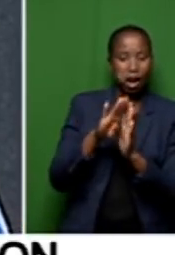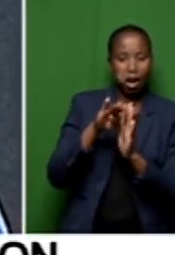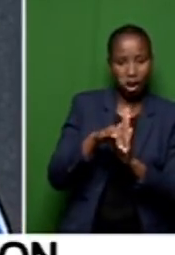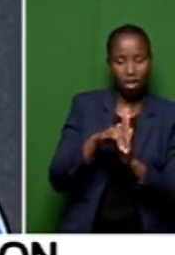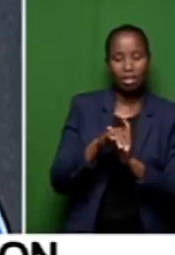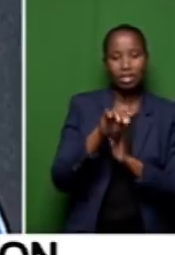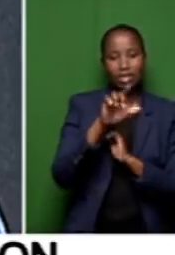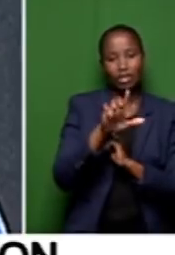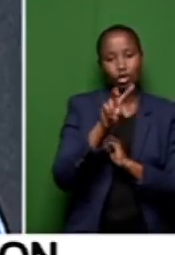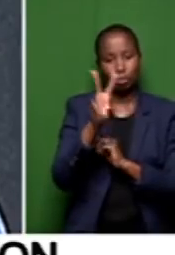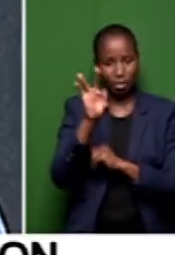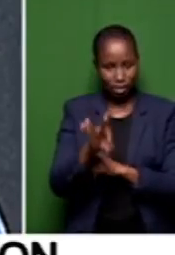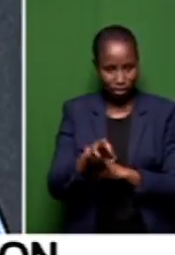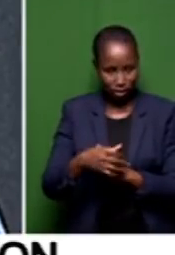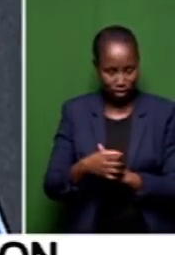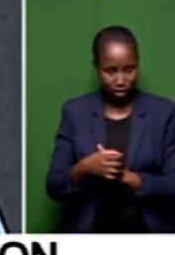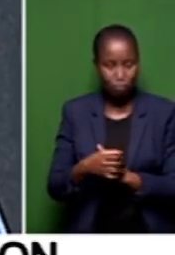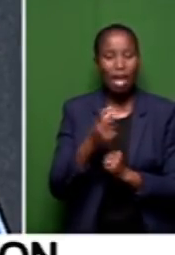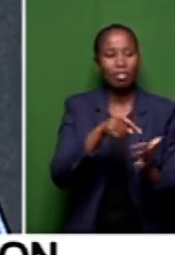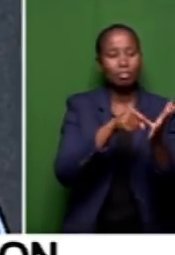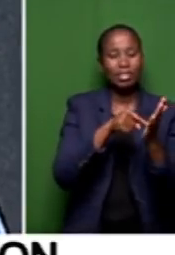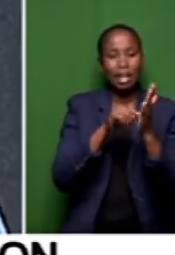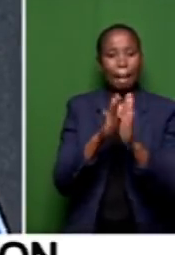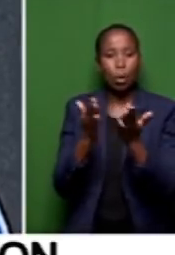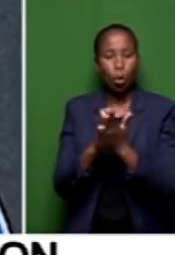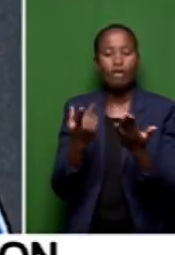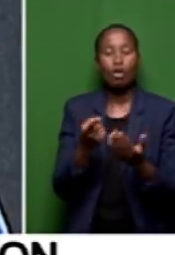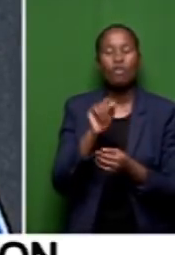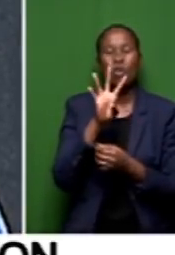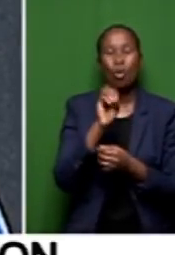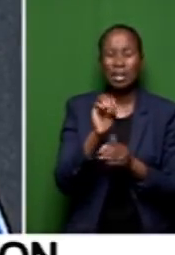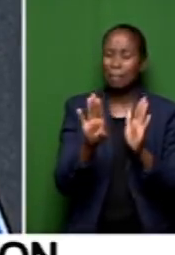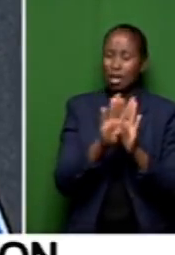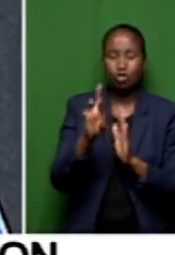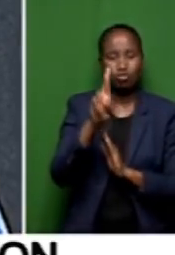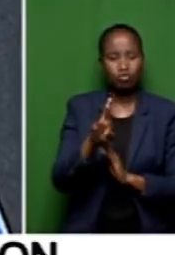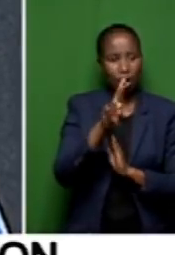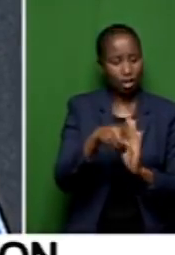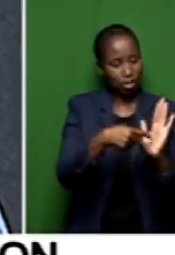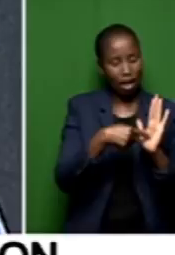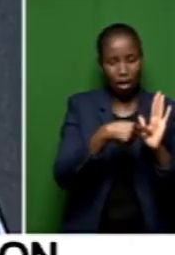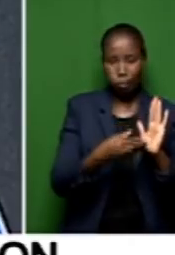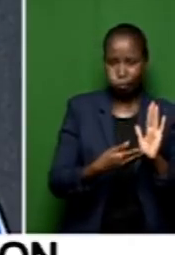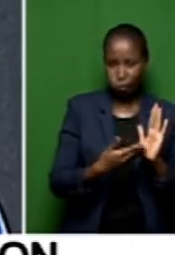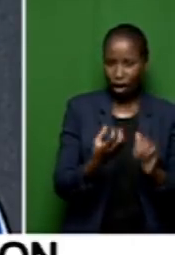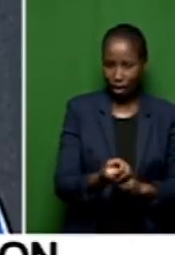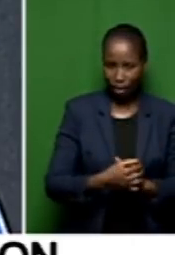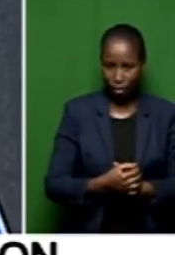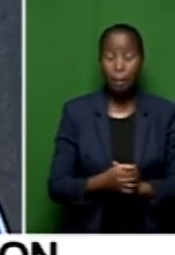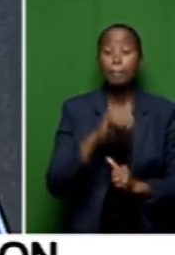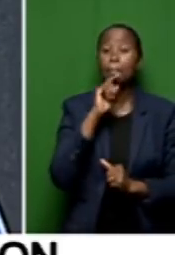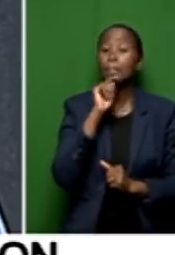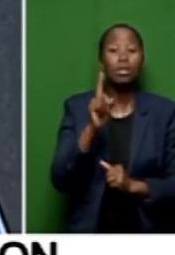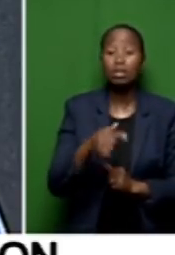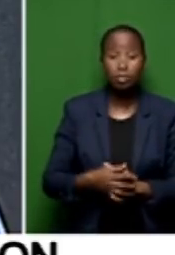We've got a bloated debtors' book of 40 million rand. And what it does, what it means then to this city,